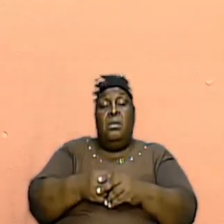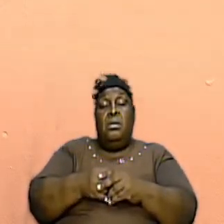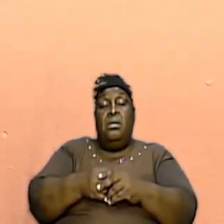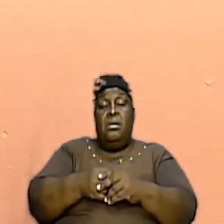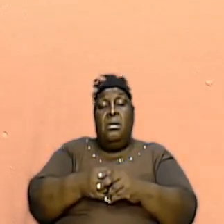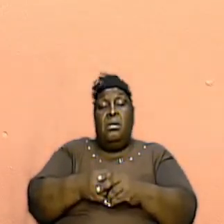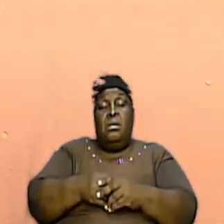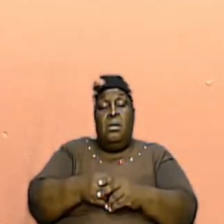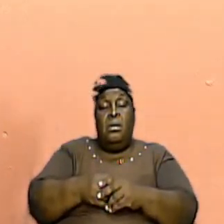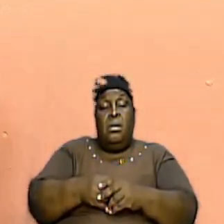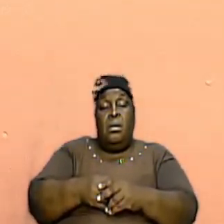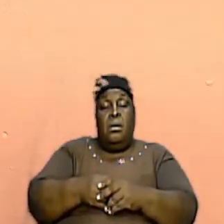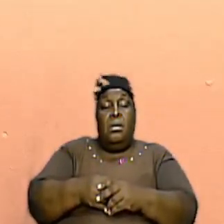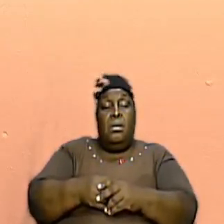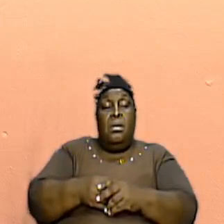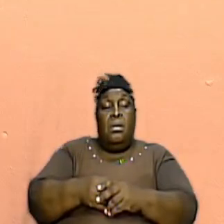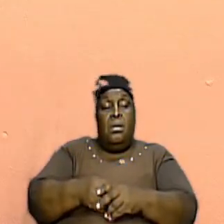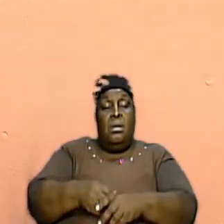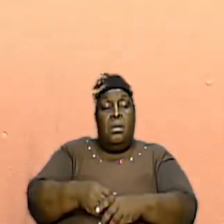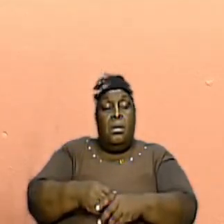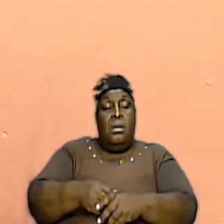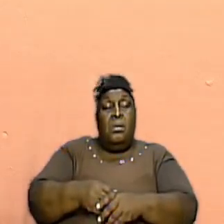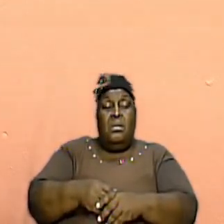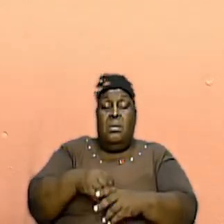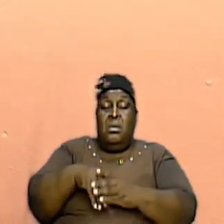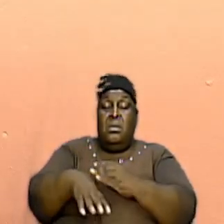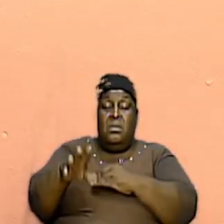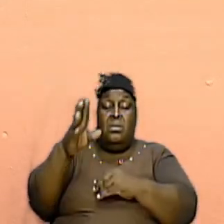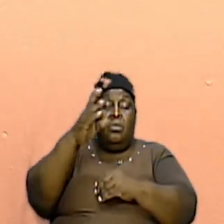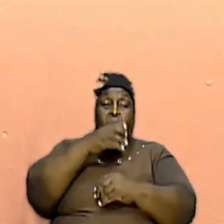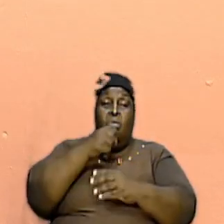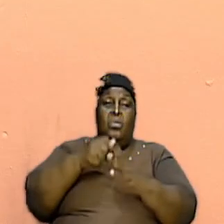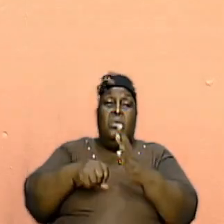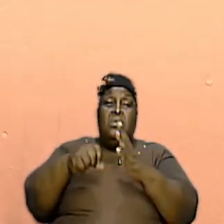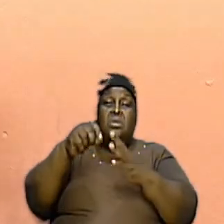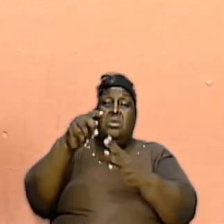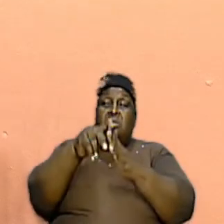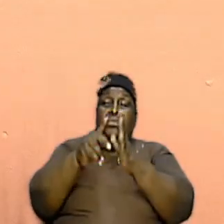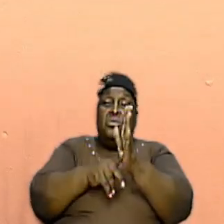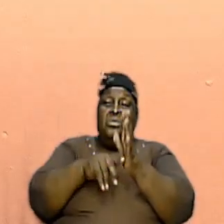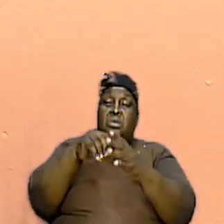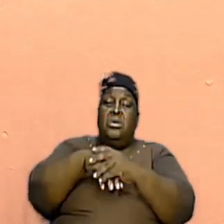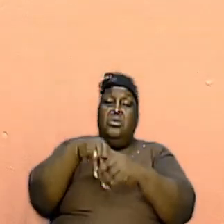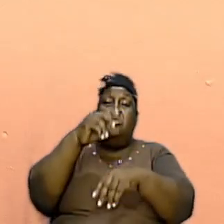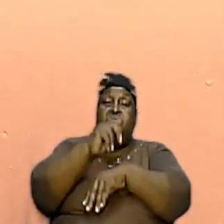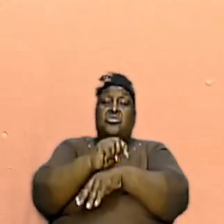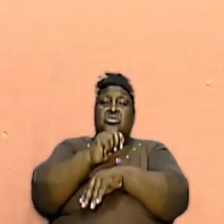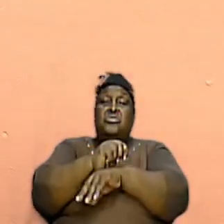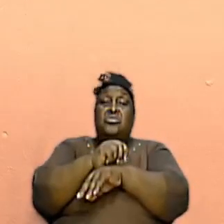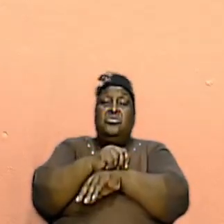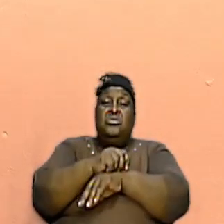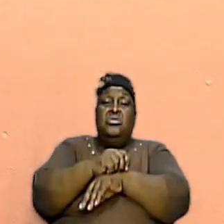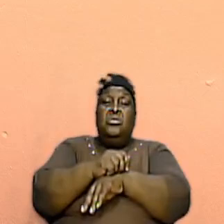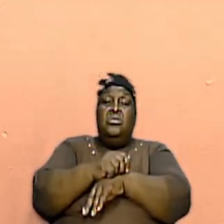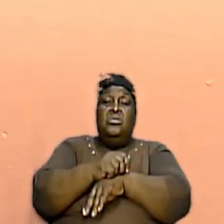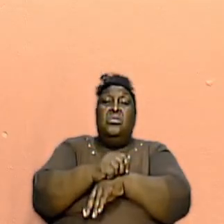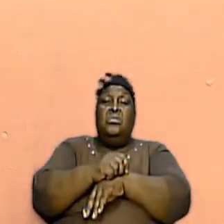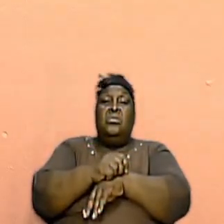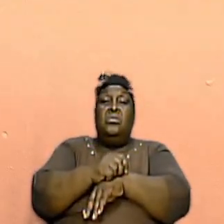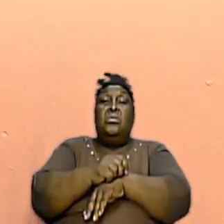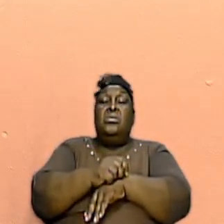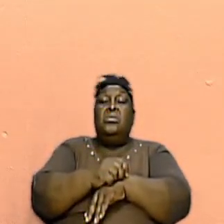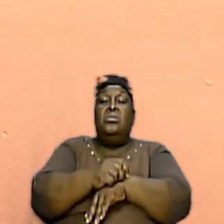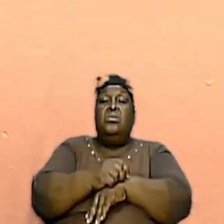because I want us to look to see how God acted in the Old Testament when in the church that was there they breached some